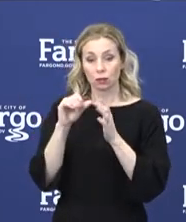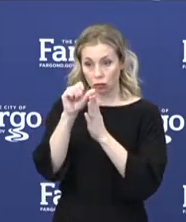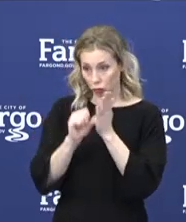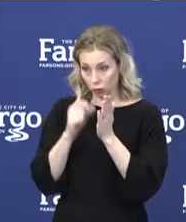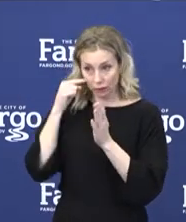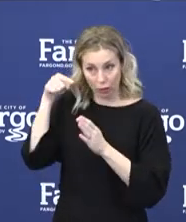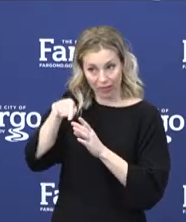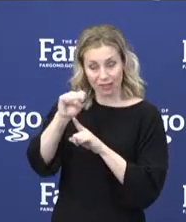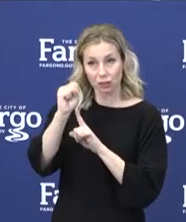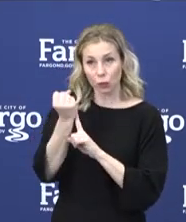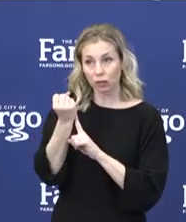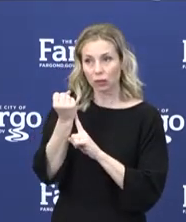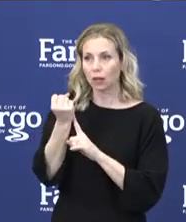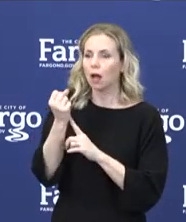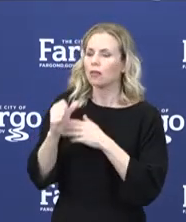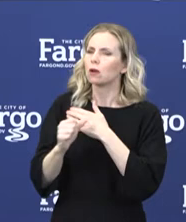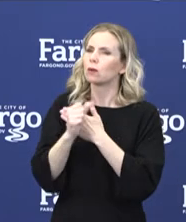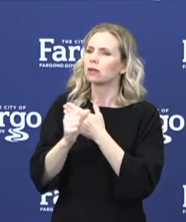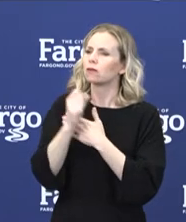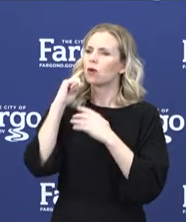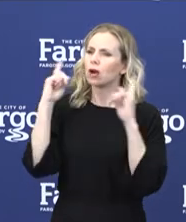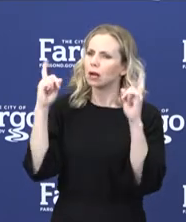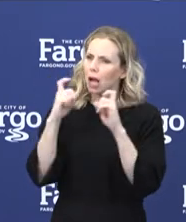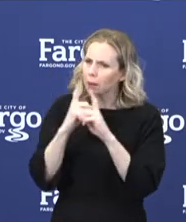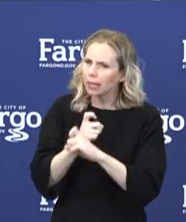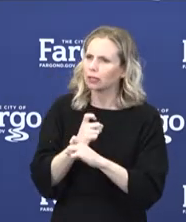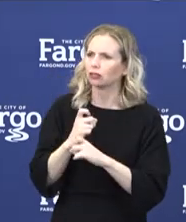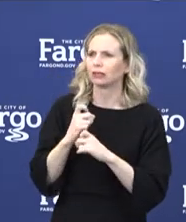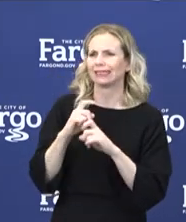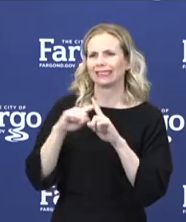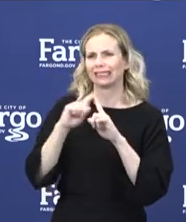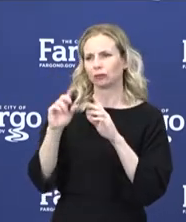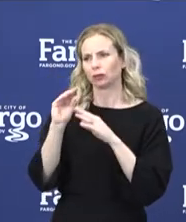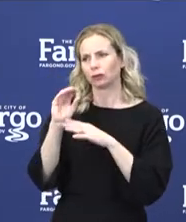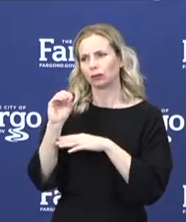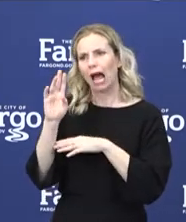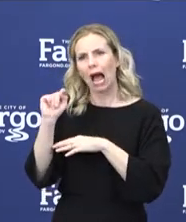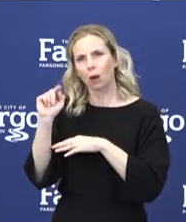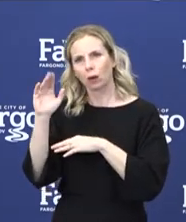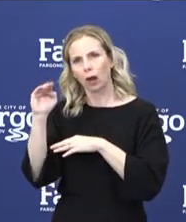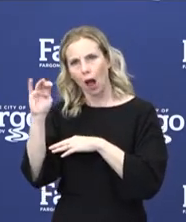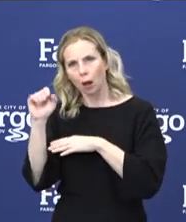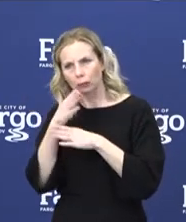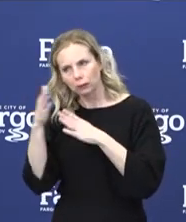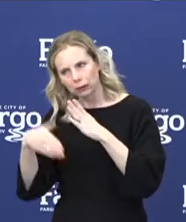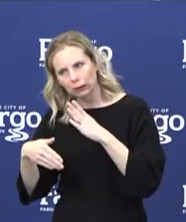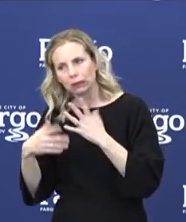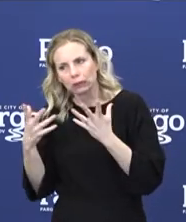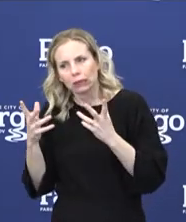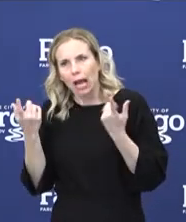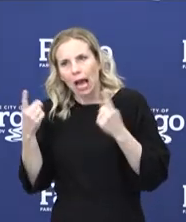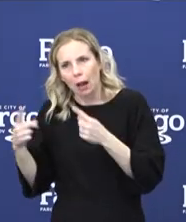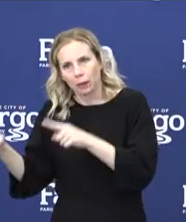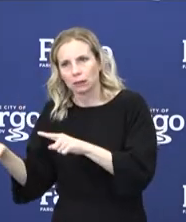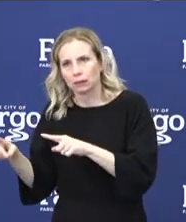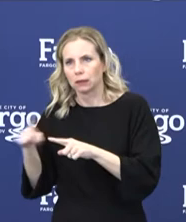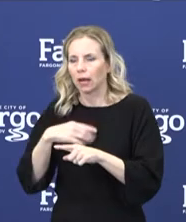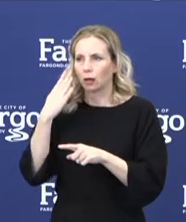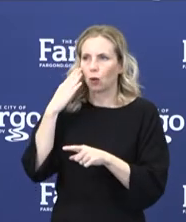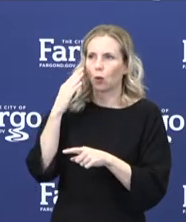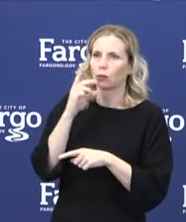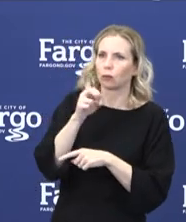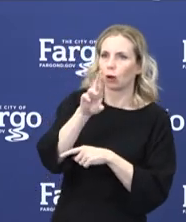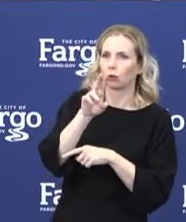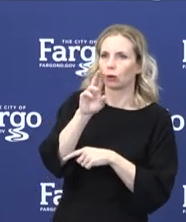risk for complication and less desired outcomes, as I'm sure Dr. Mahoney could attest to. And in one case we know of,